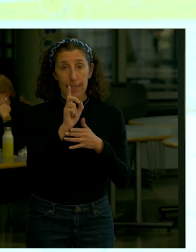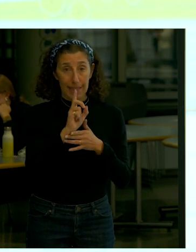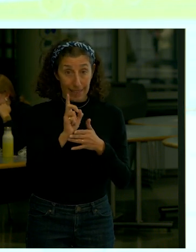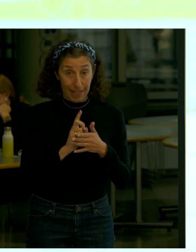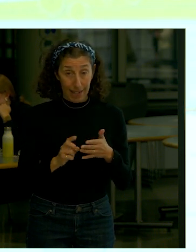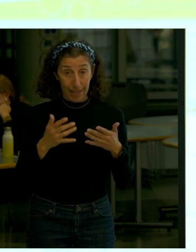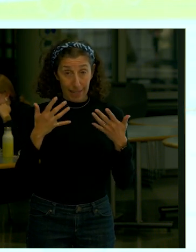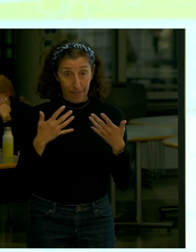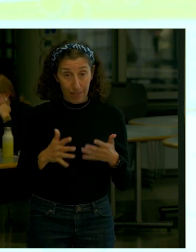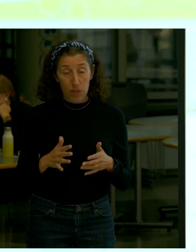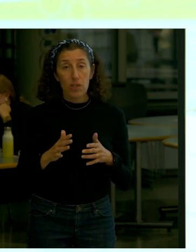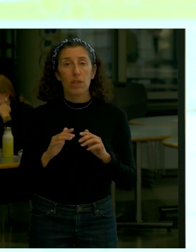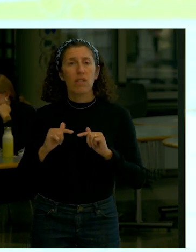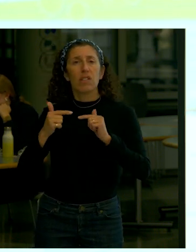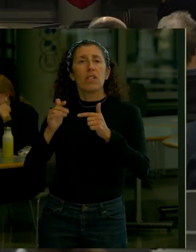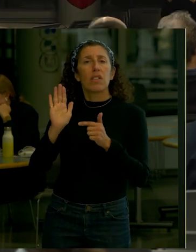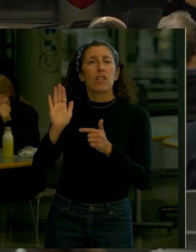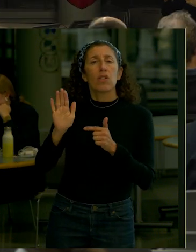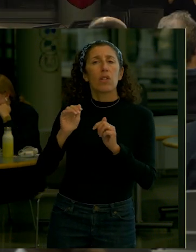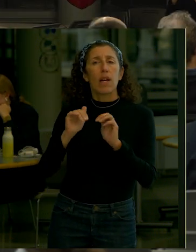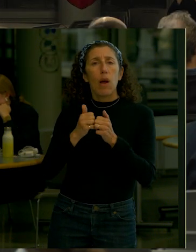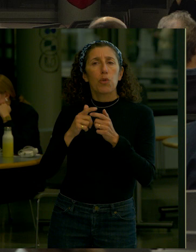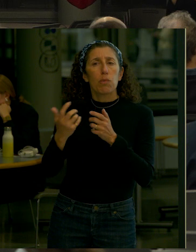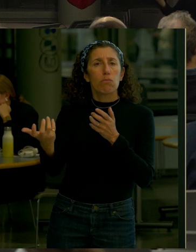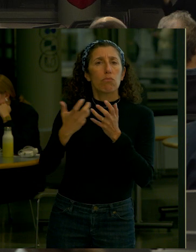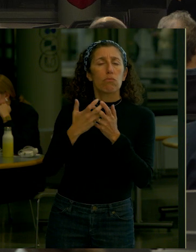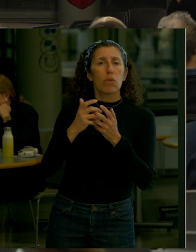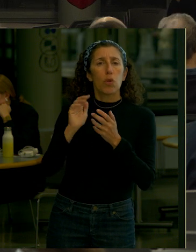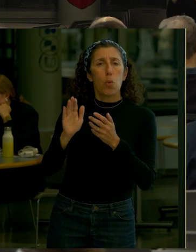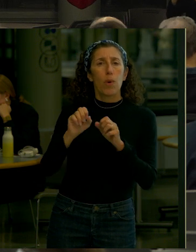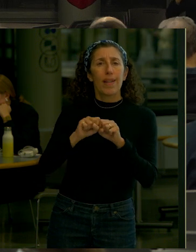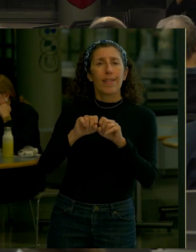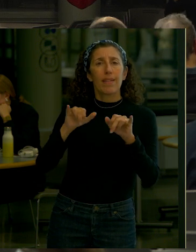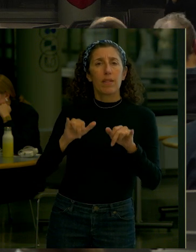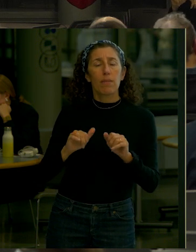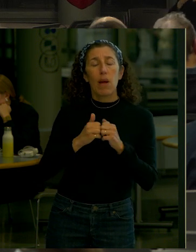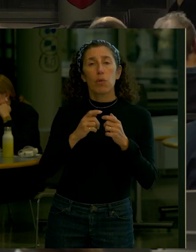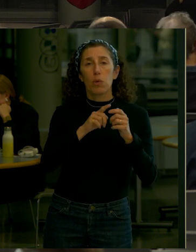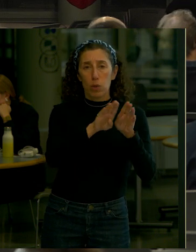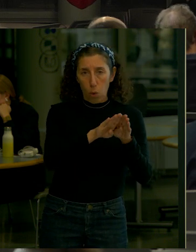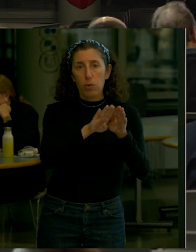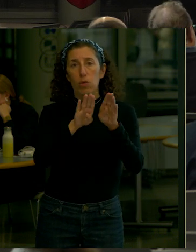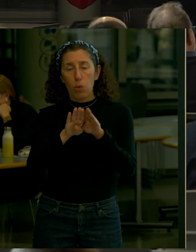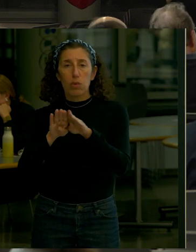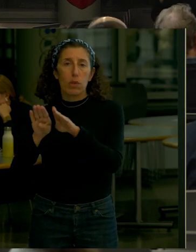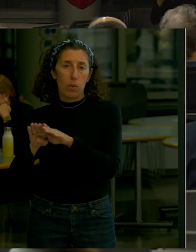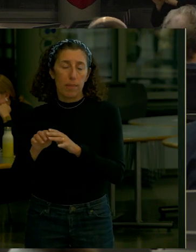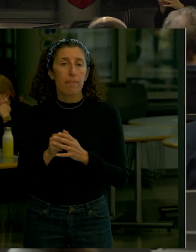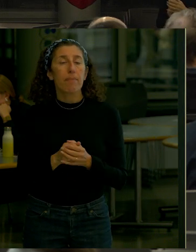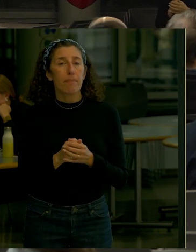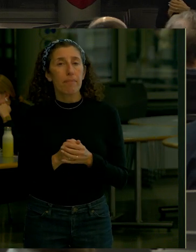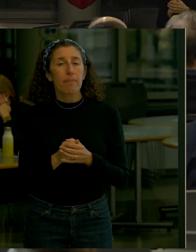elements of the system that are closed generally when you think of a system like this you close off elements that you can get to that have less